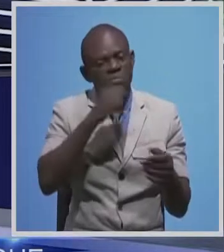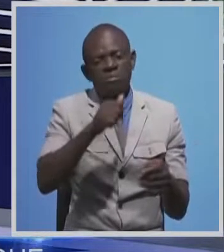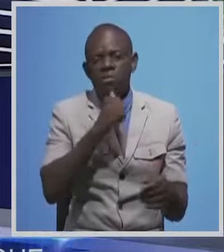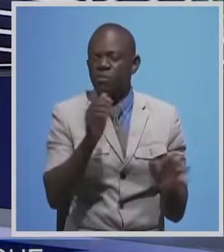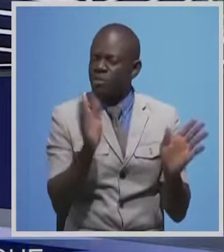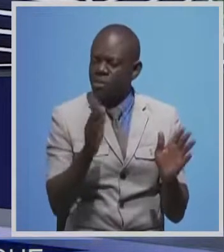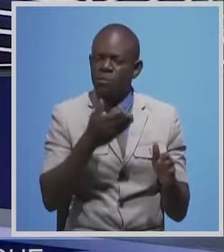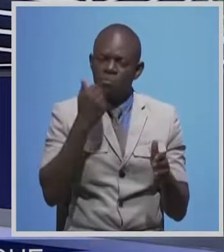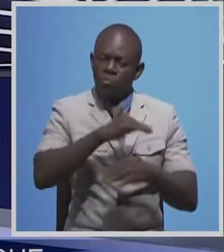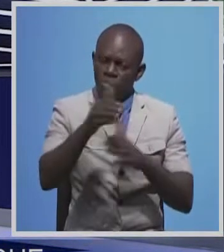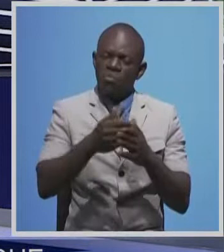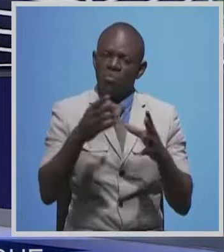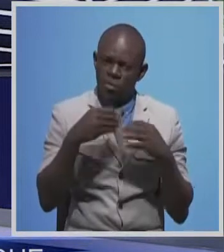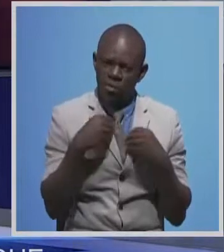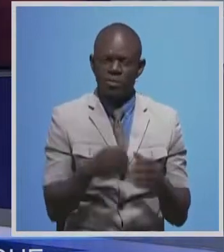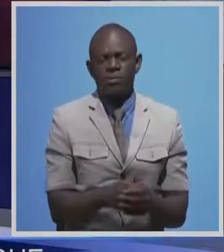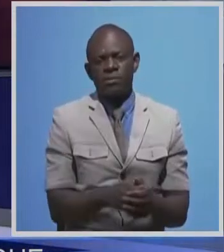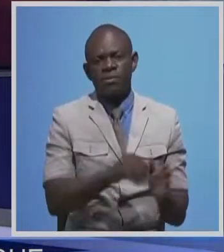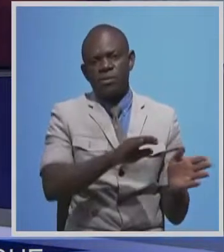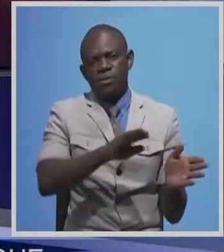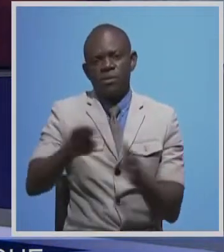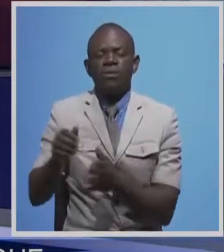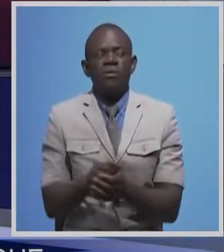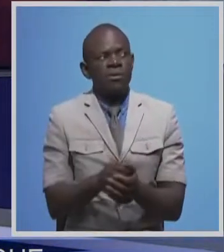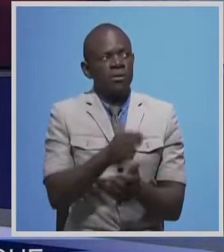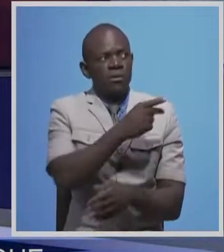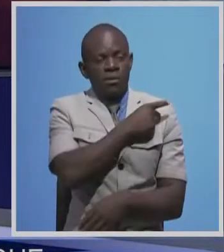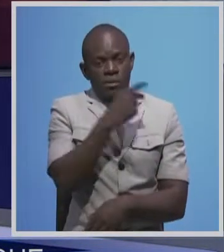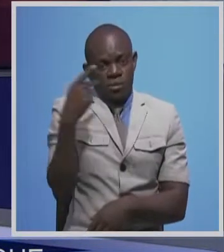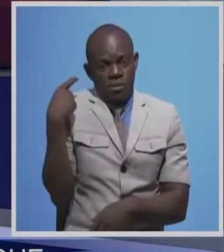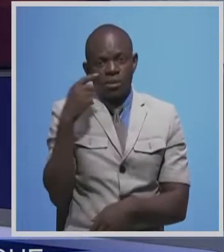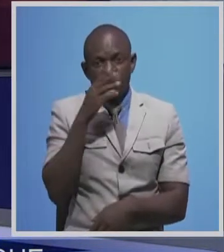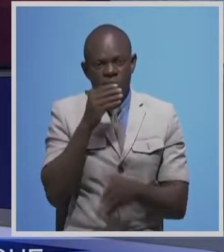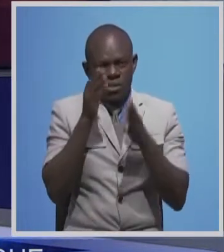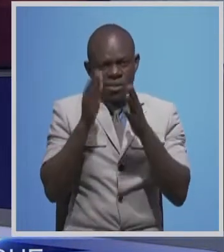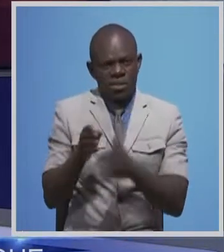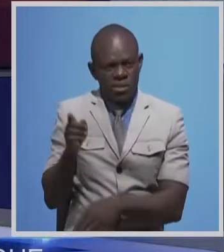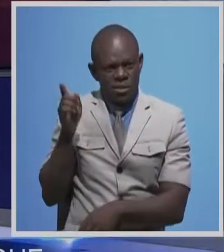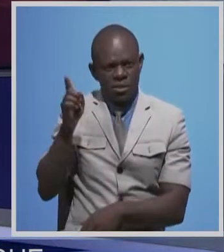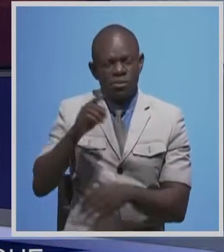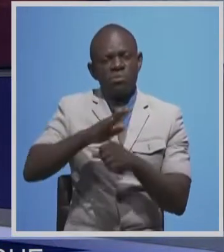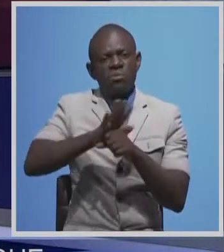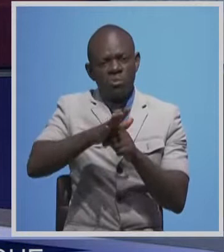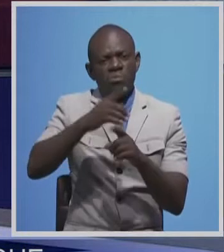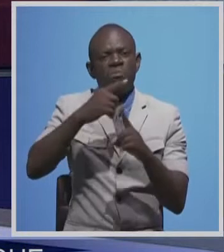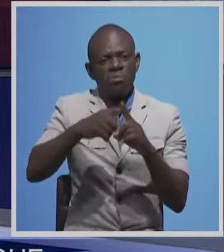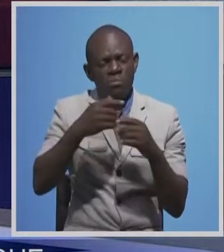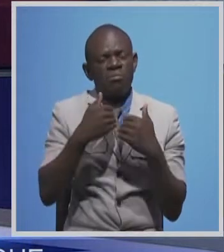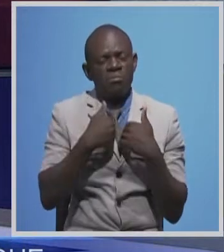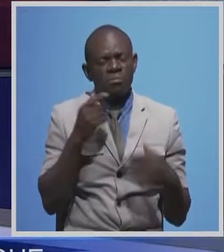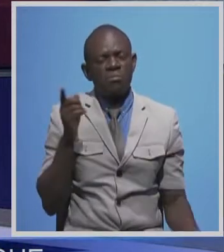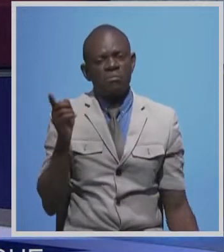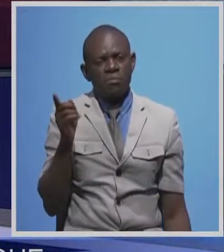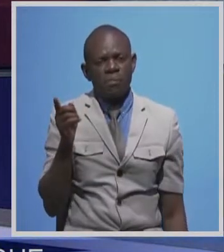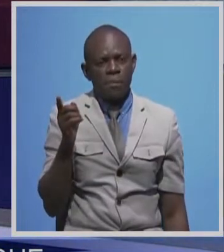Speaker of the National Assembly, Patrick Matibini, has tested positive for COVID-19. Dr. Matibini, who confirmed the development